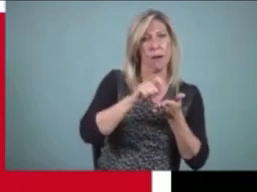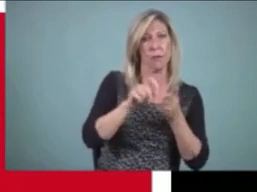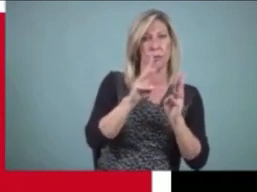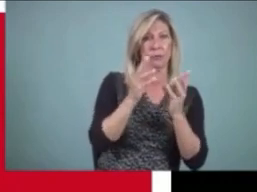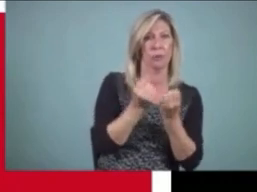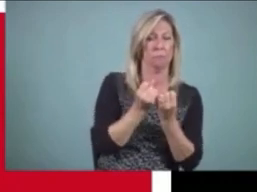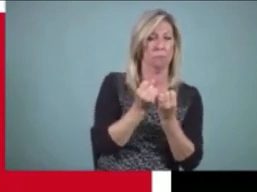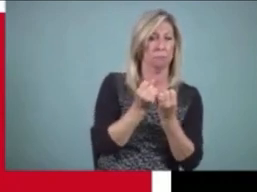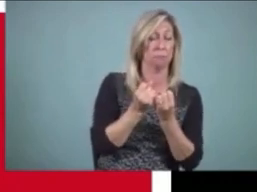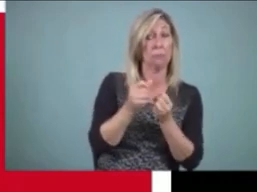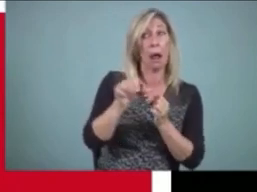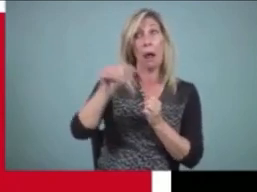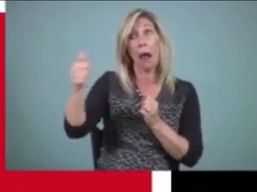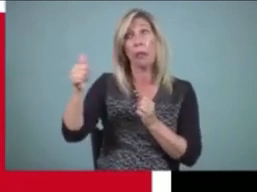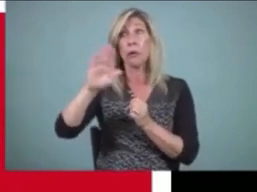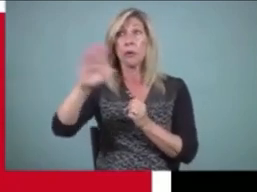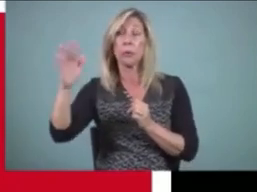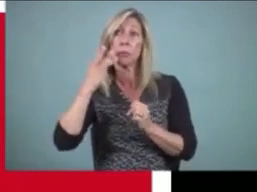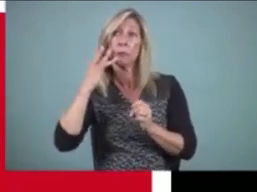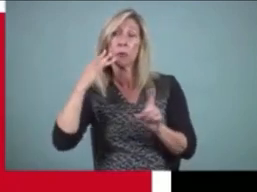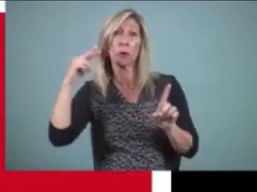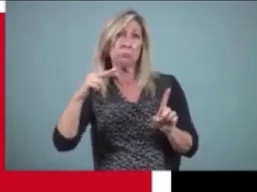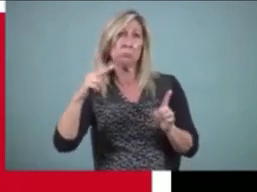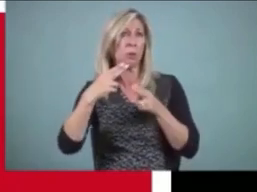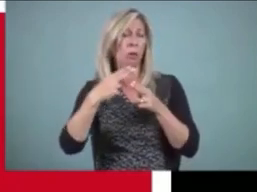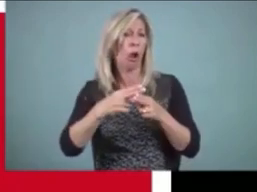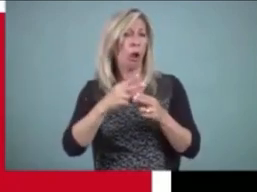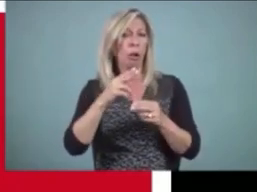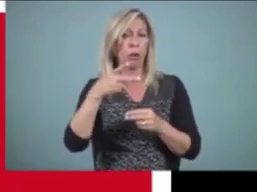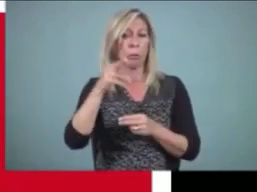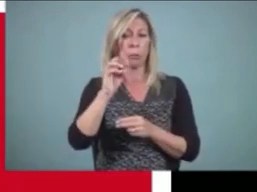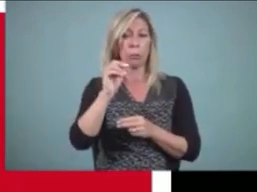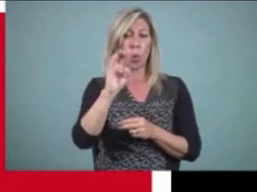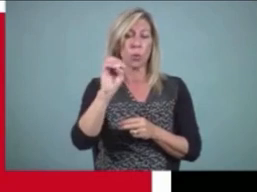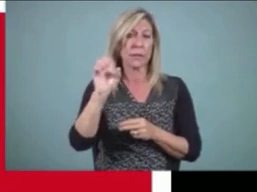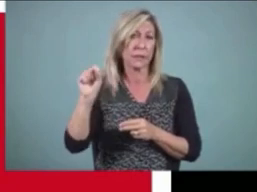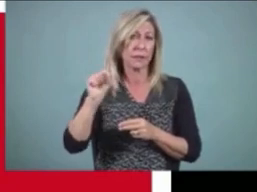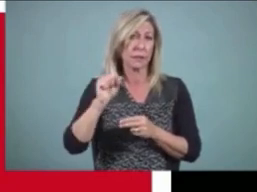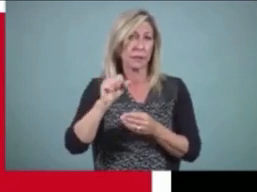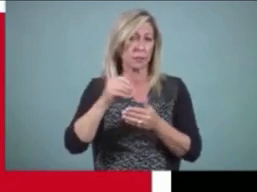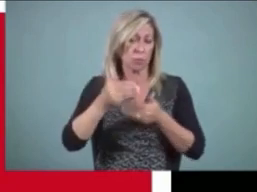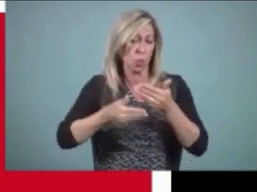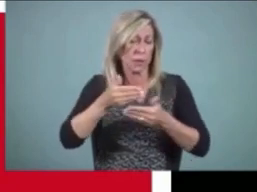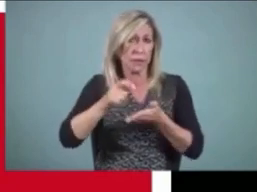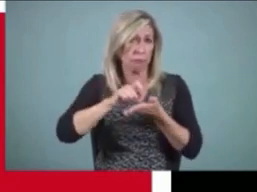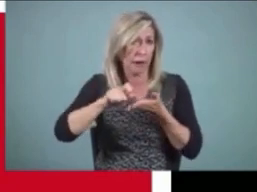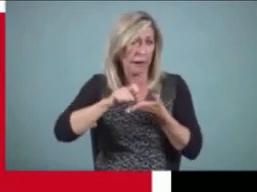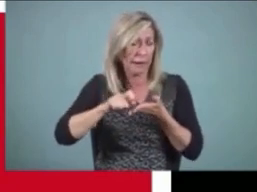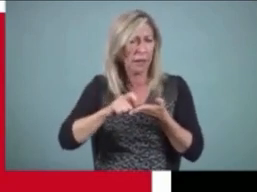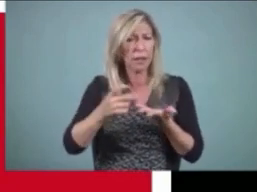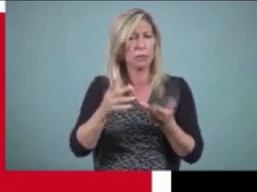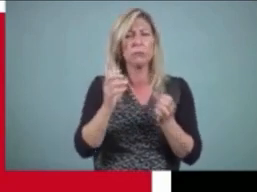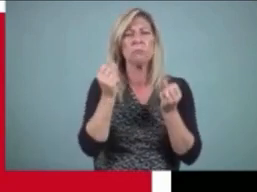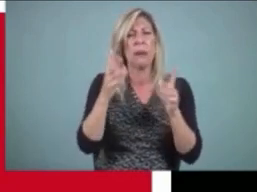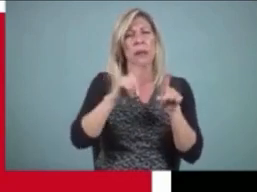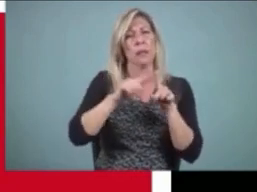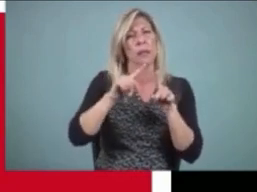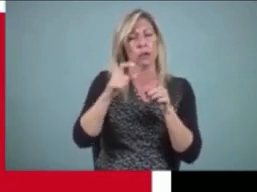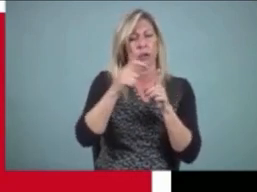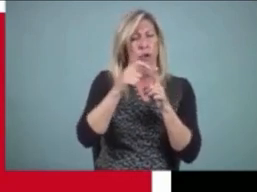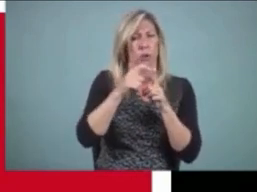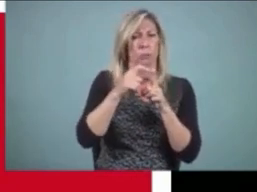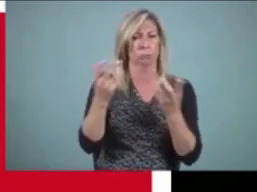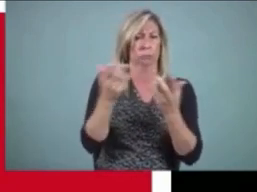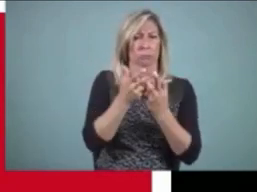this model can be described, but all of these processes are ways that they think about